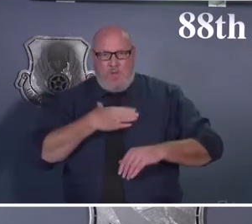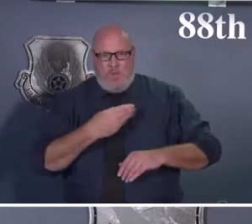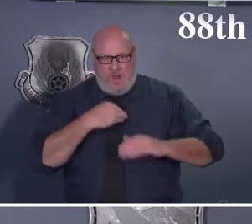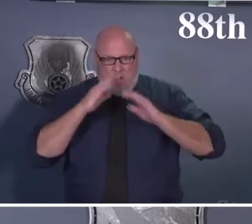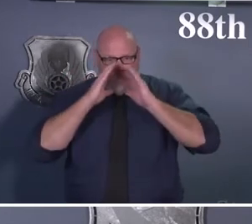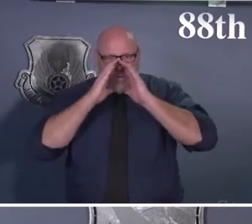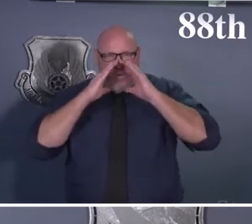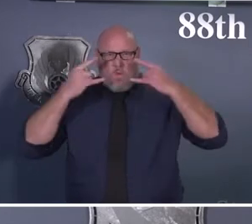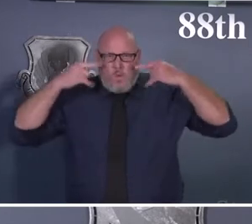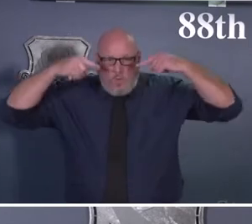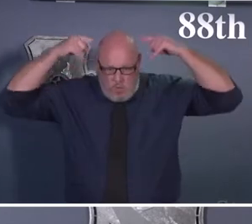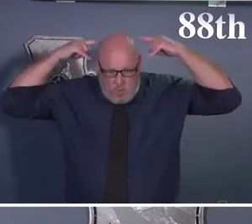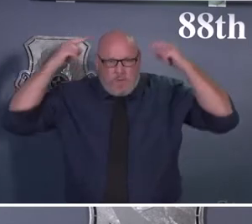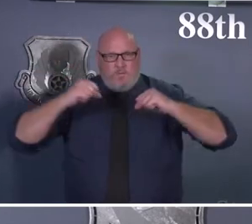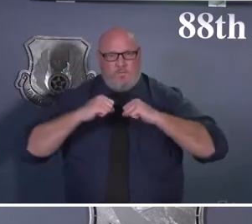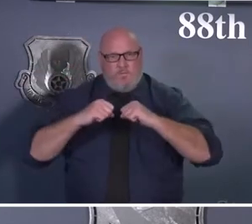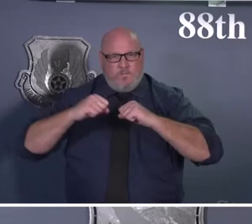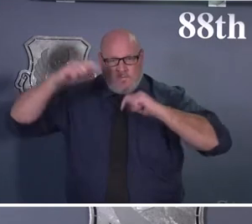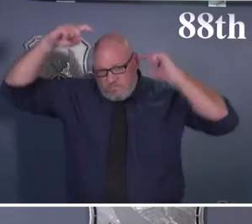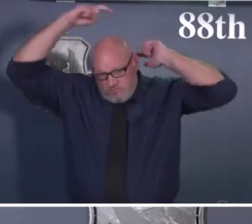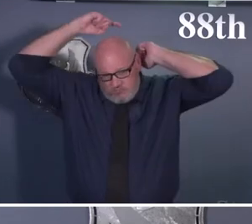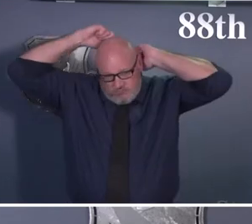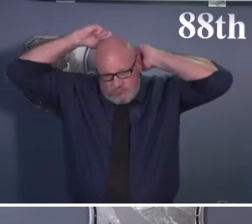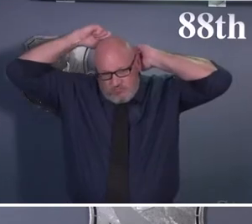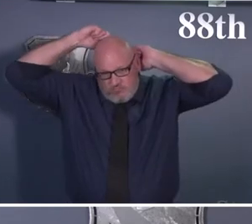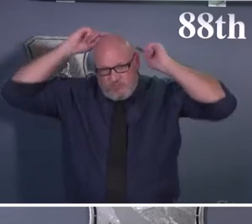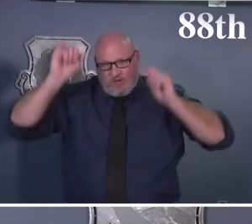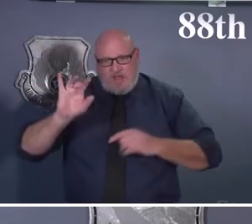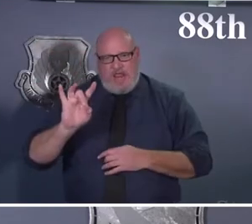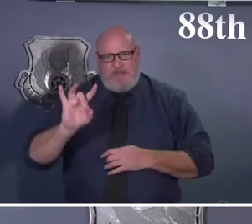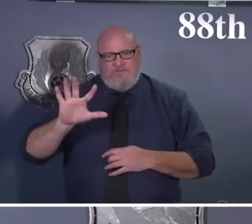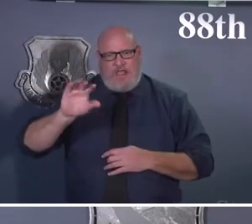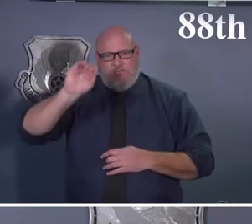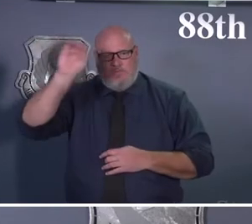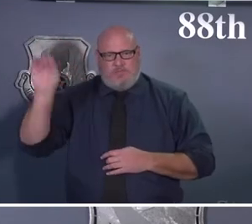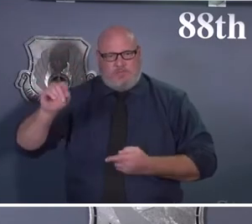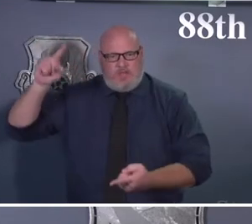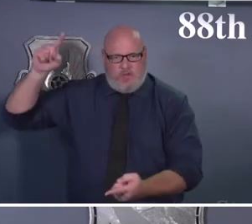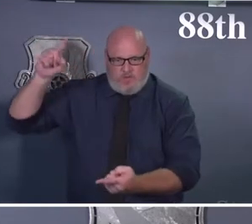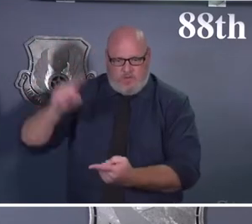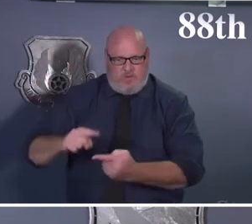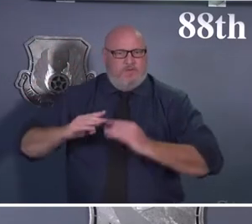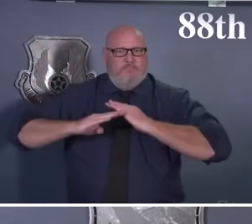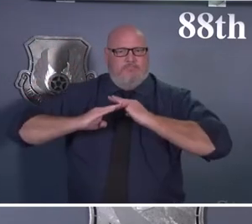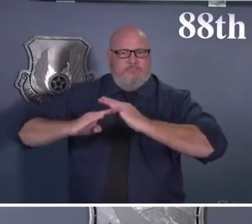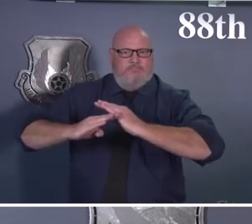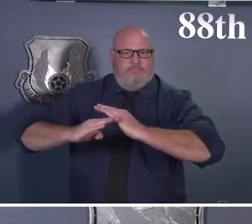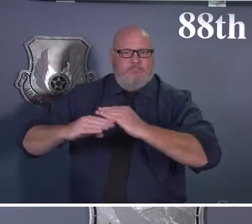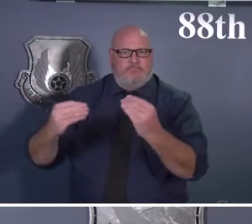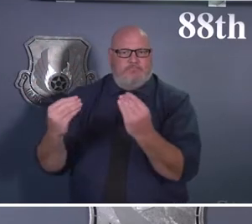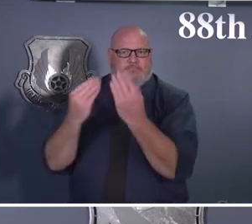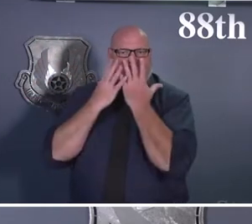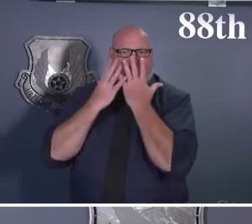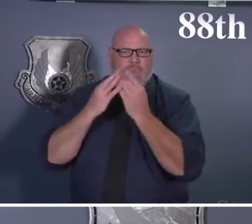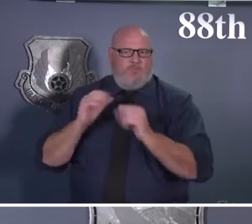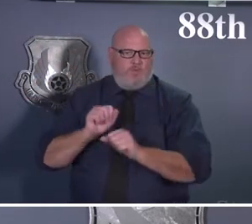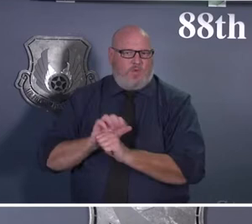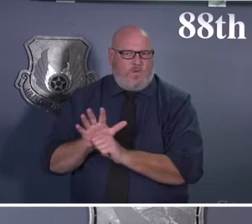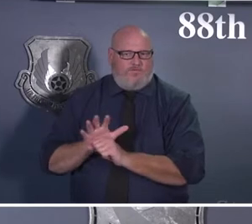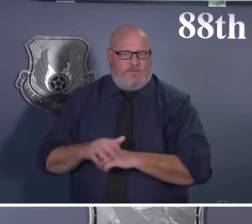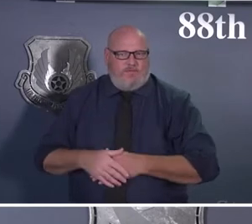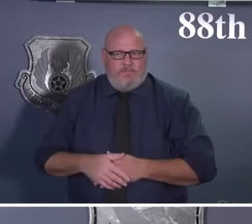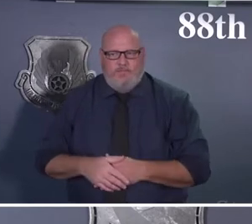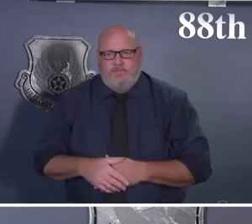It is not a silver bullet. But as we combine our multifaceted approach, this is one of the great tools we have to keeping our